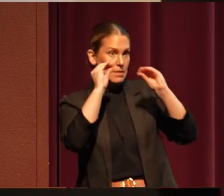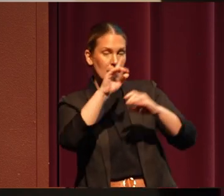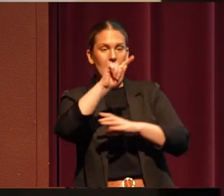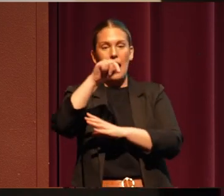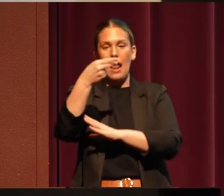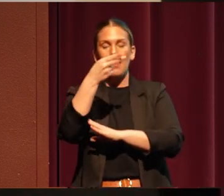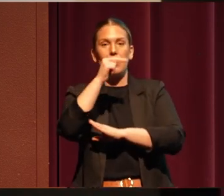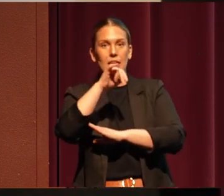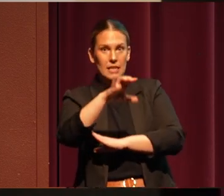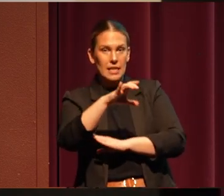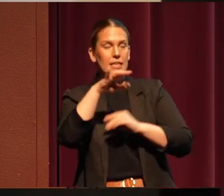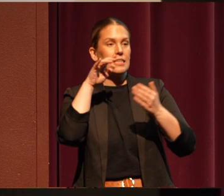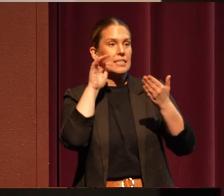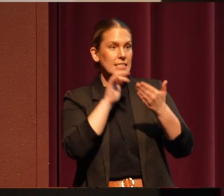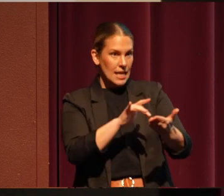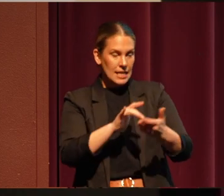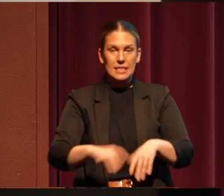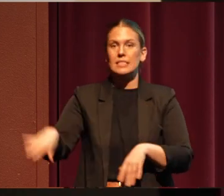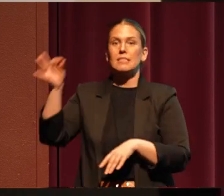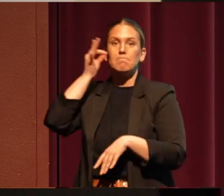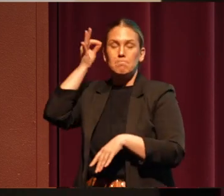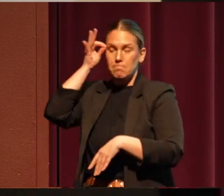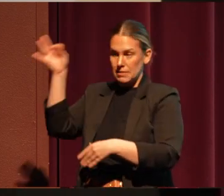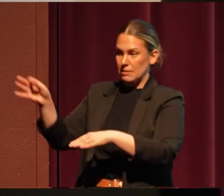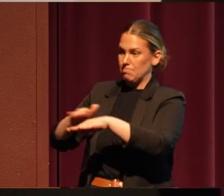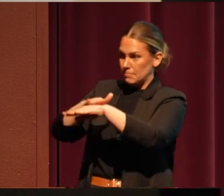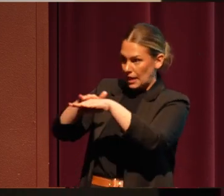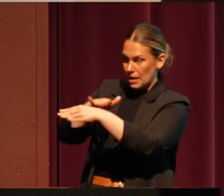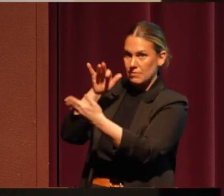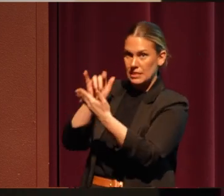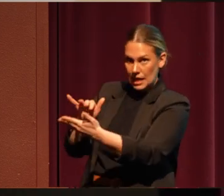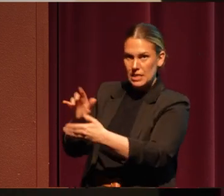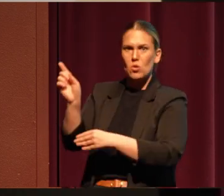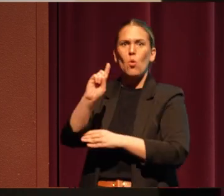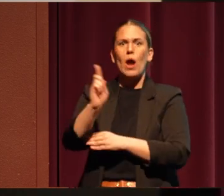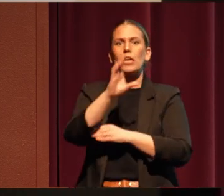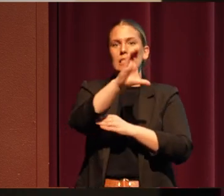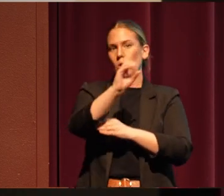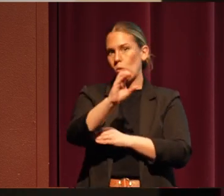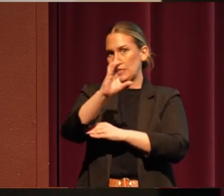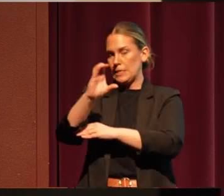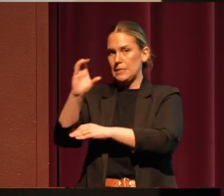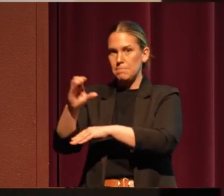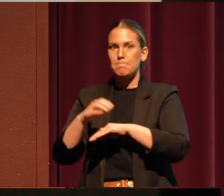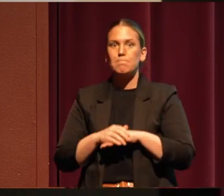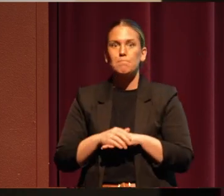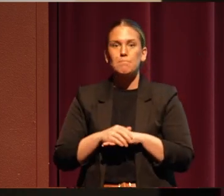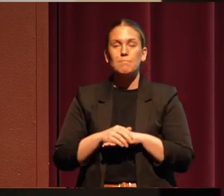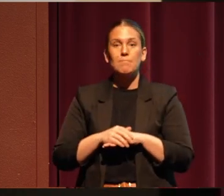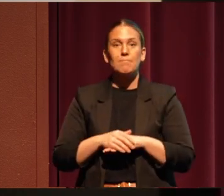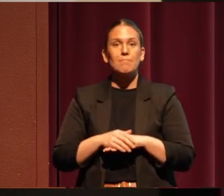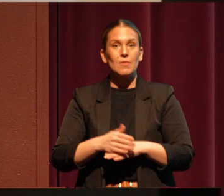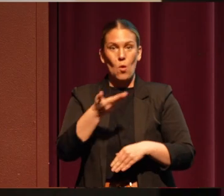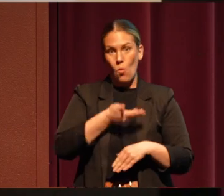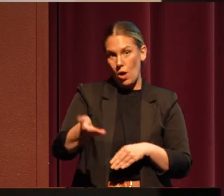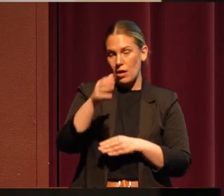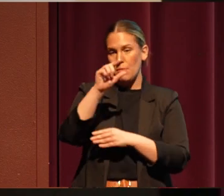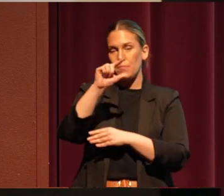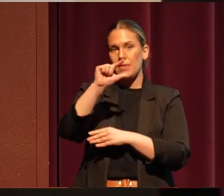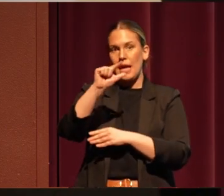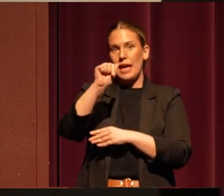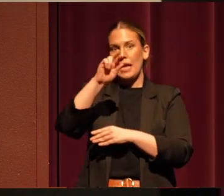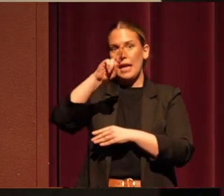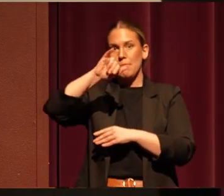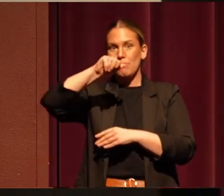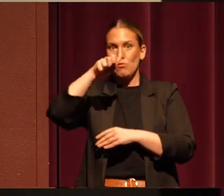Studies, Native Studies, and Diversity in Allied Healthcare at Central Oregon Community College. Please, let's give a warm welcome to Gabrieanne Hall.